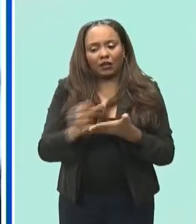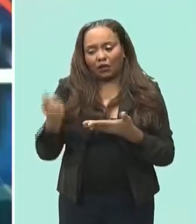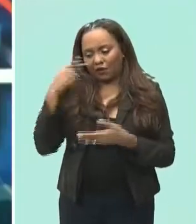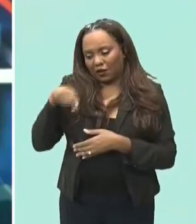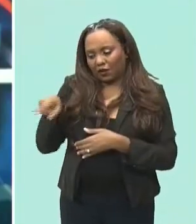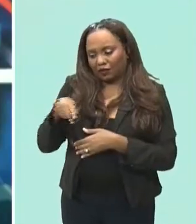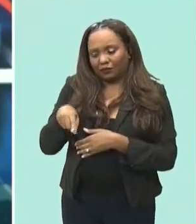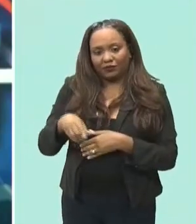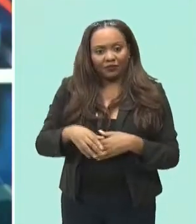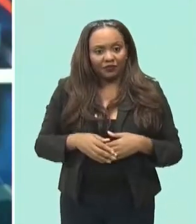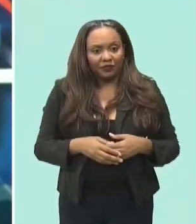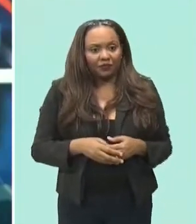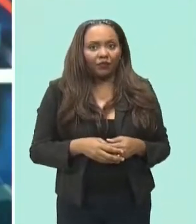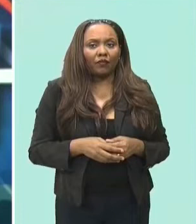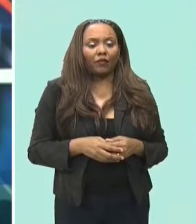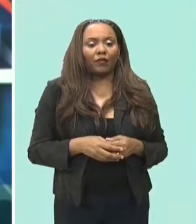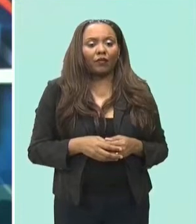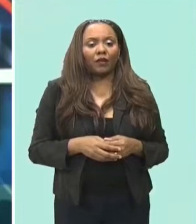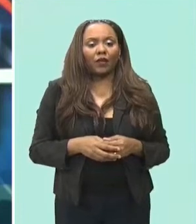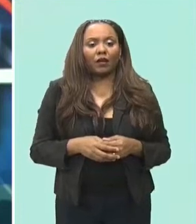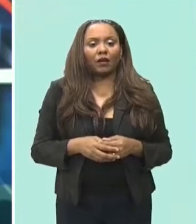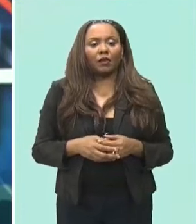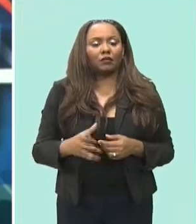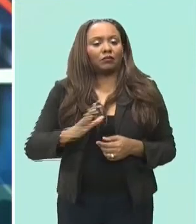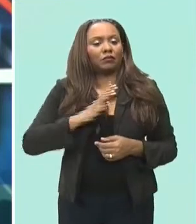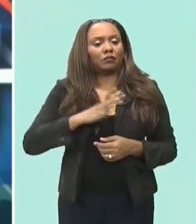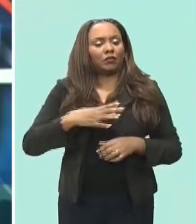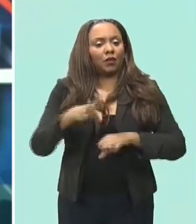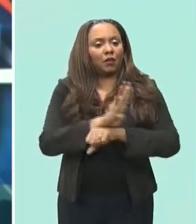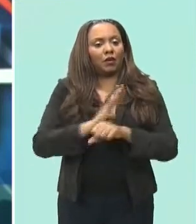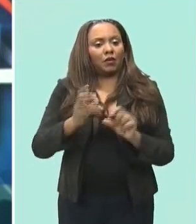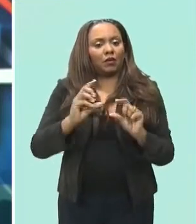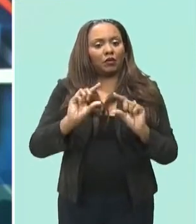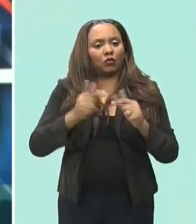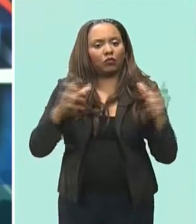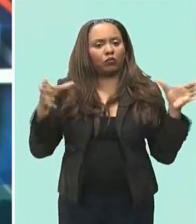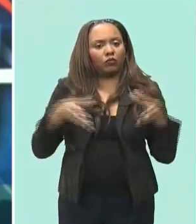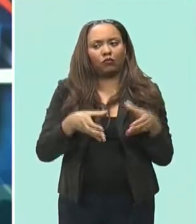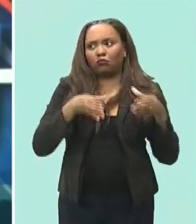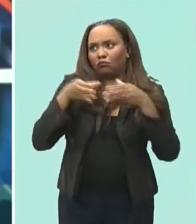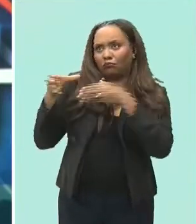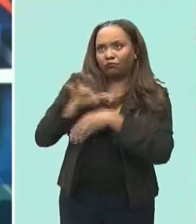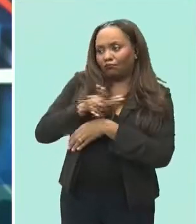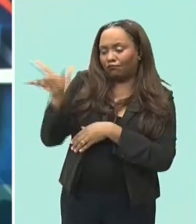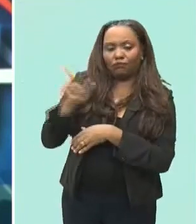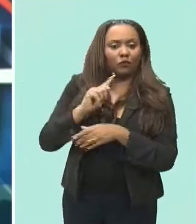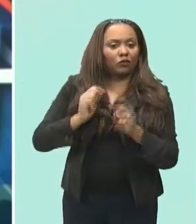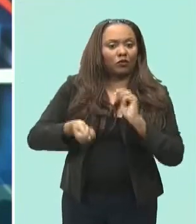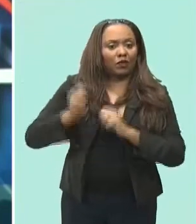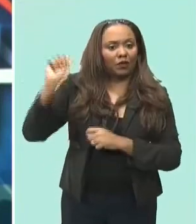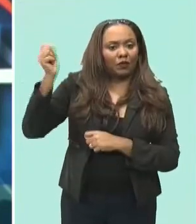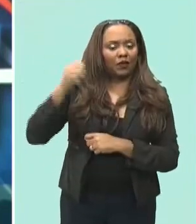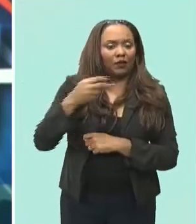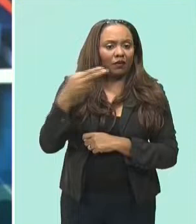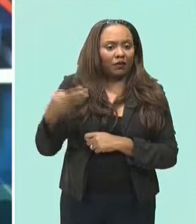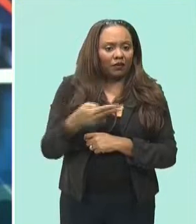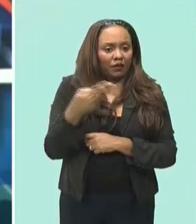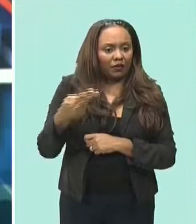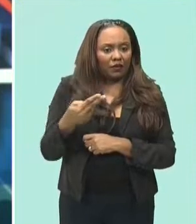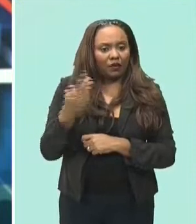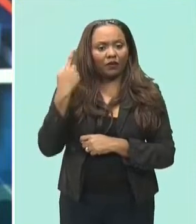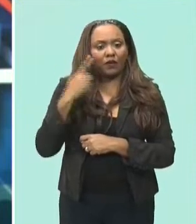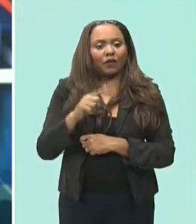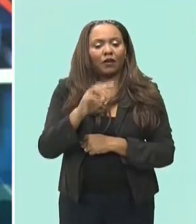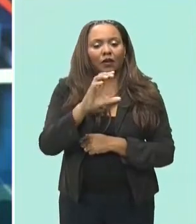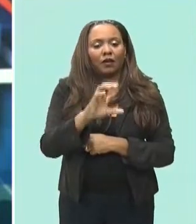news well the official barbados delegation is about to head to trinidad and tobago on thursday to attend the 14th edition